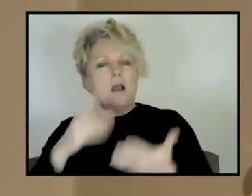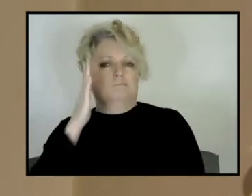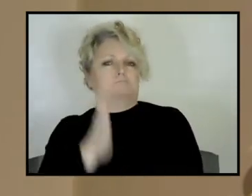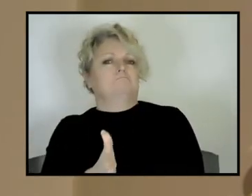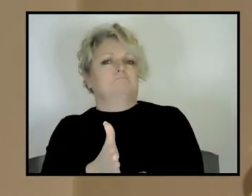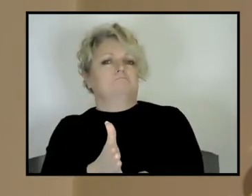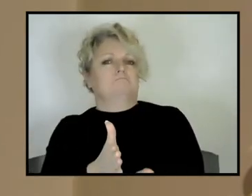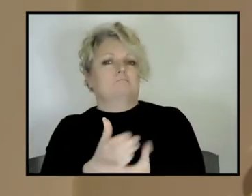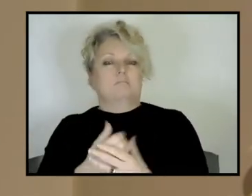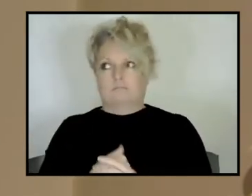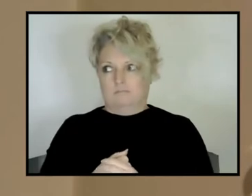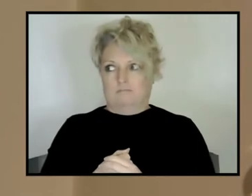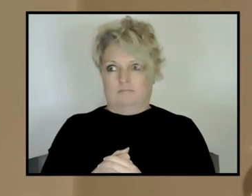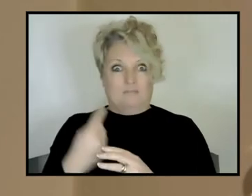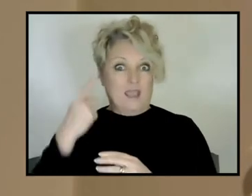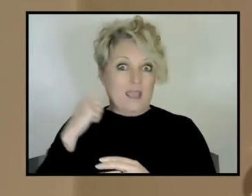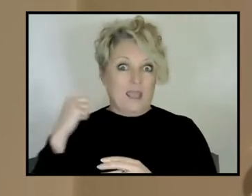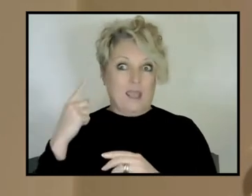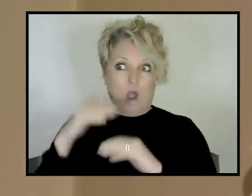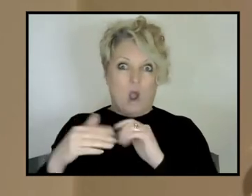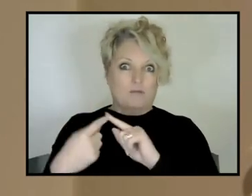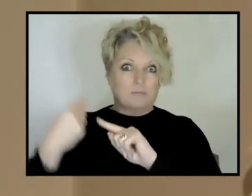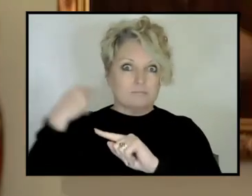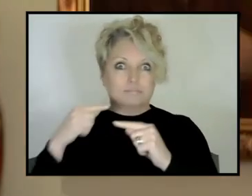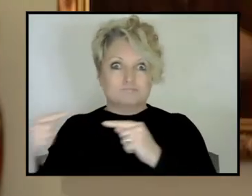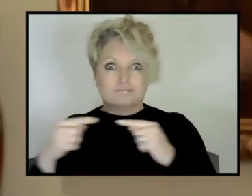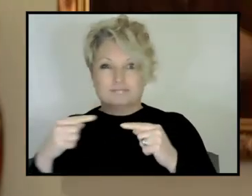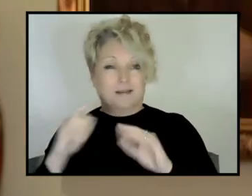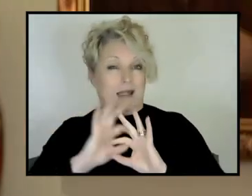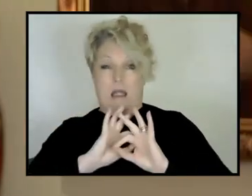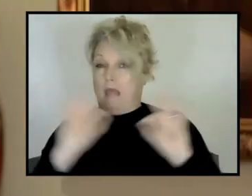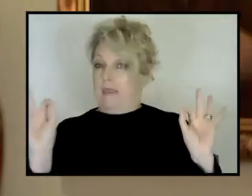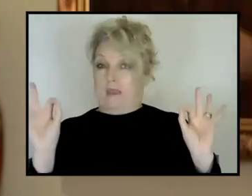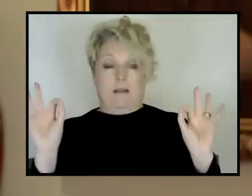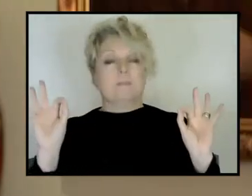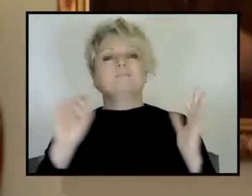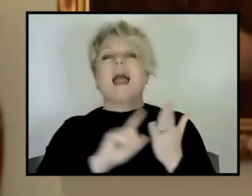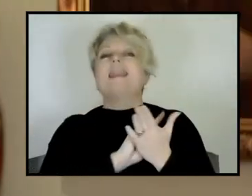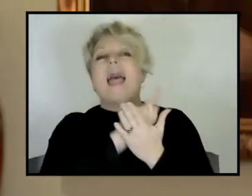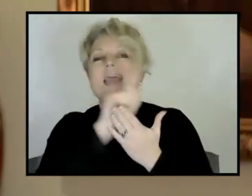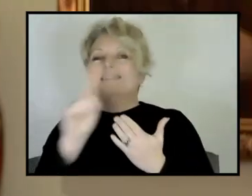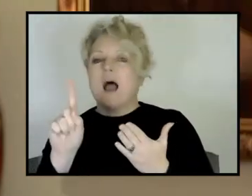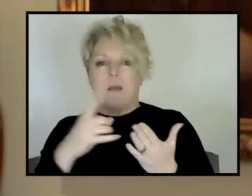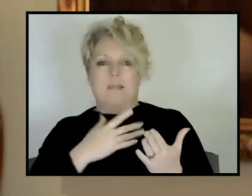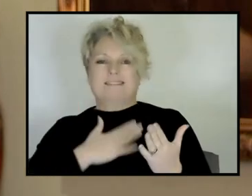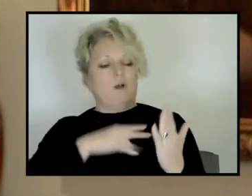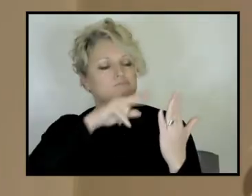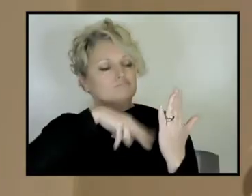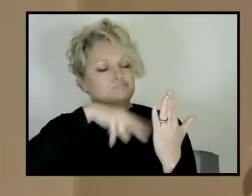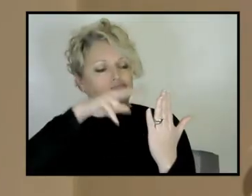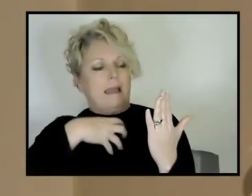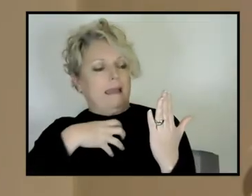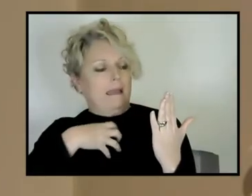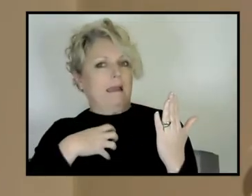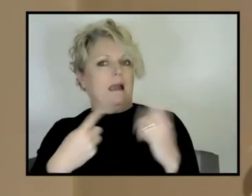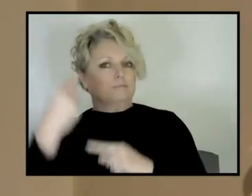hearing very much about the historical development of that at all. Um, I subsequently, I've obviously read that myself. Um, but at the time,